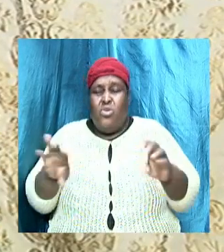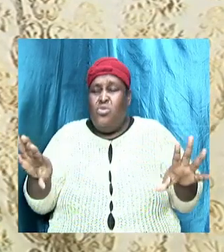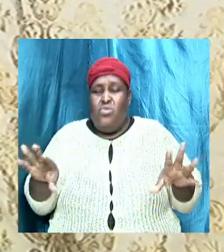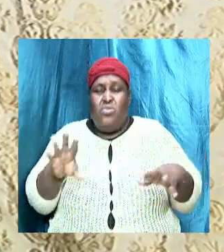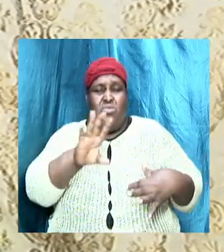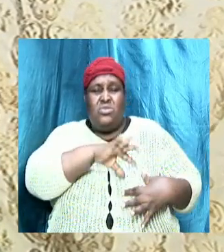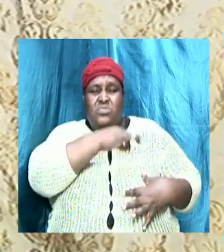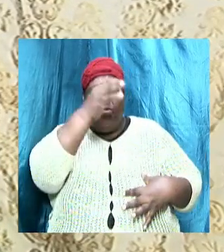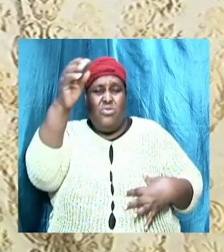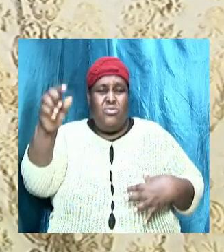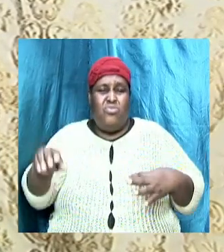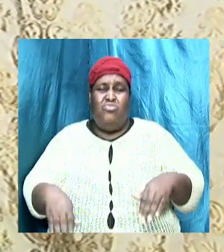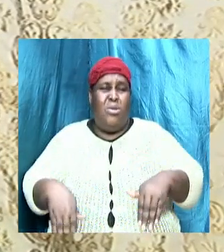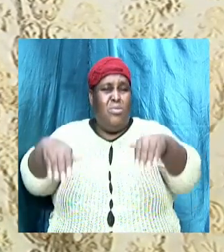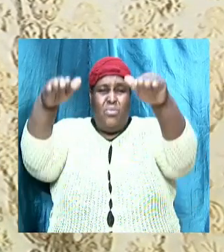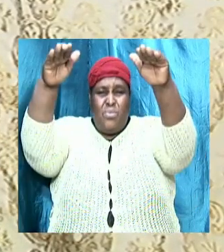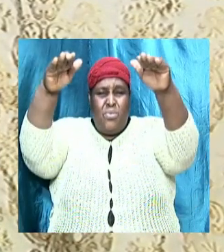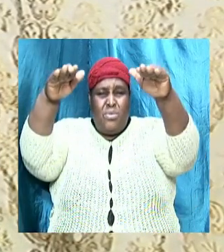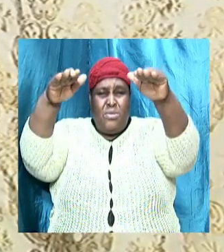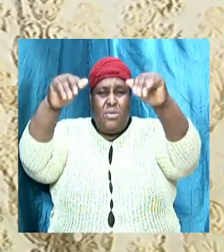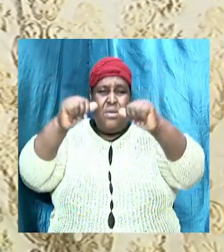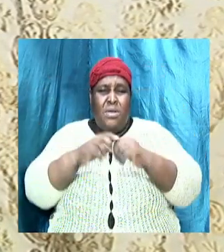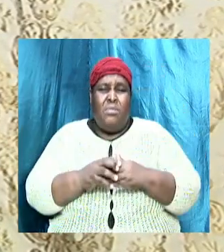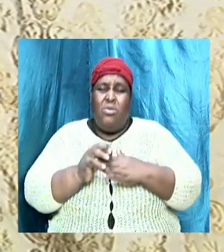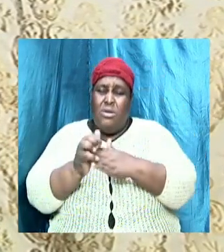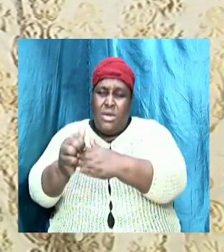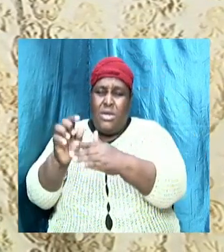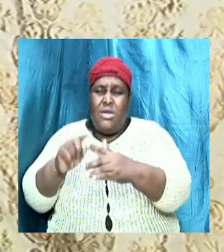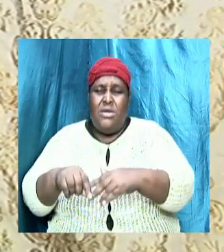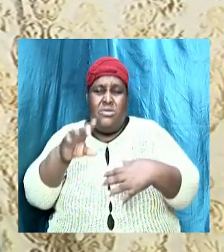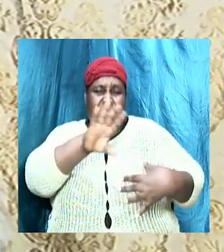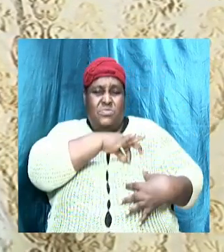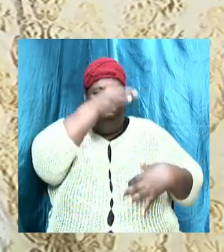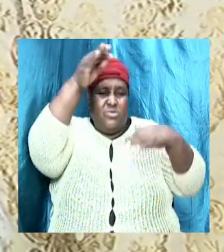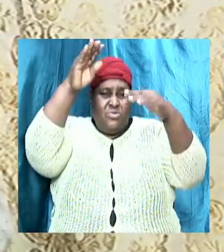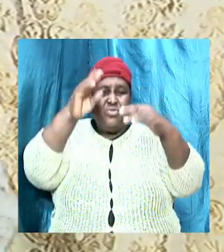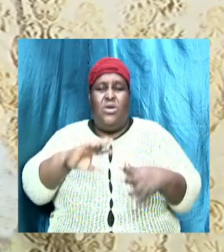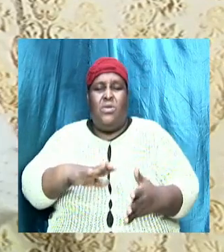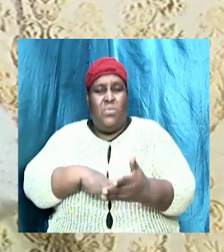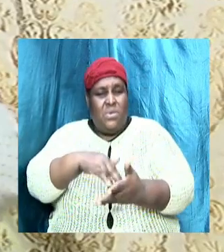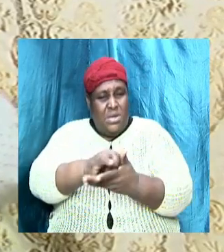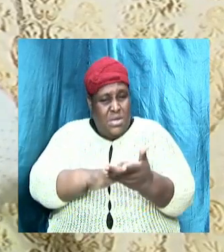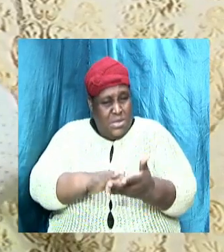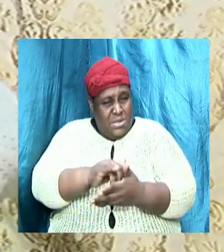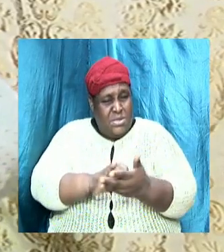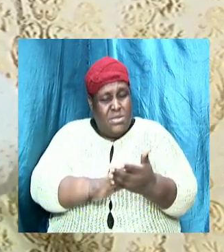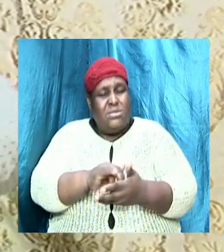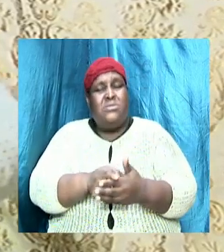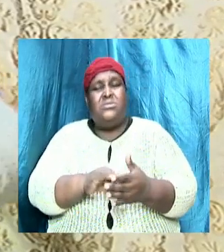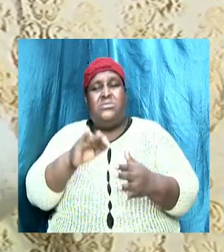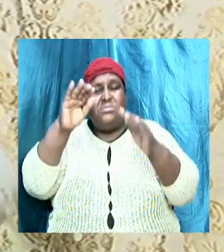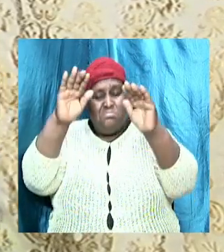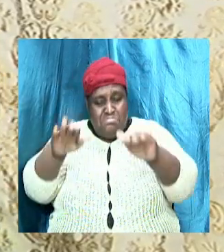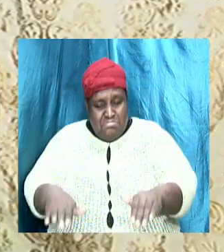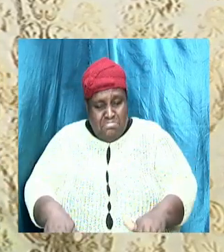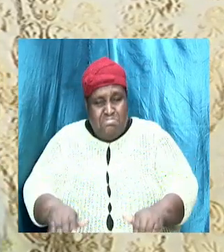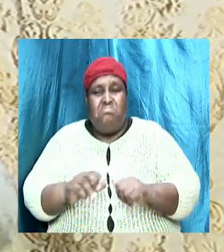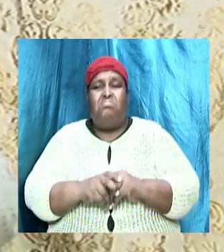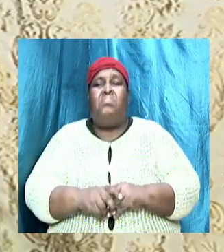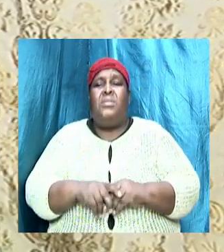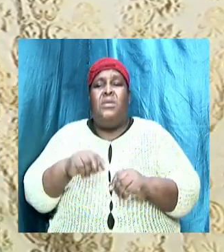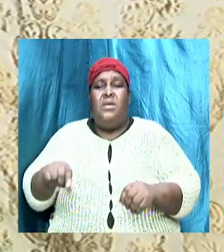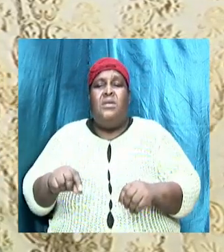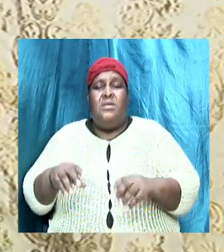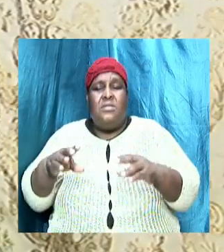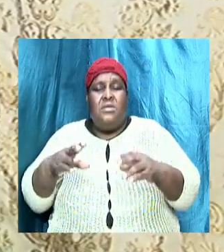doctrine leads to spiritual weakness. Because, remember I said last week, that this false teaching and